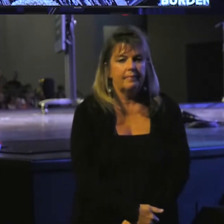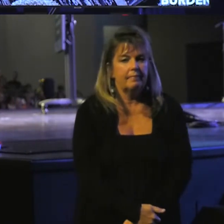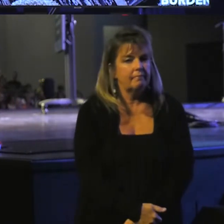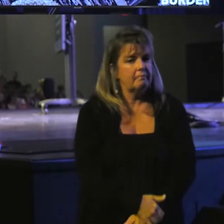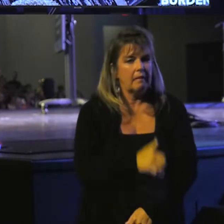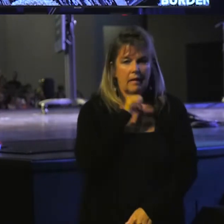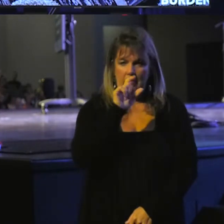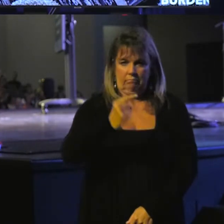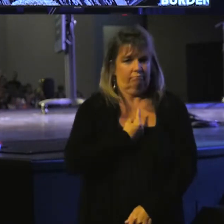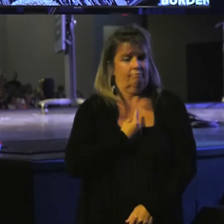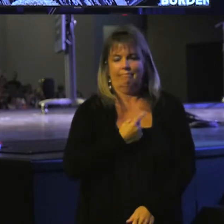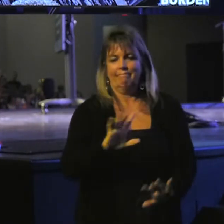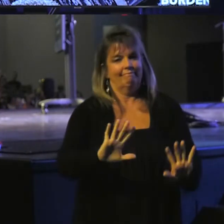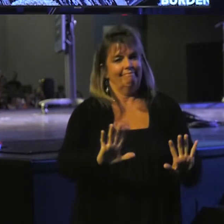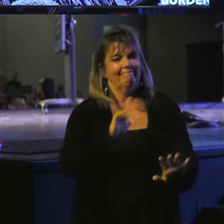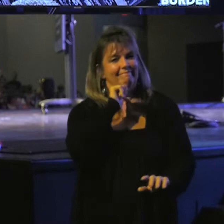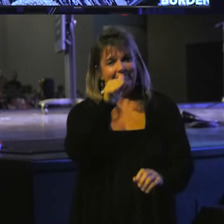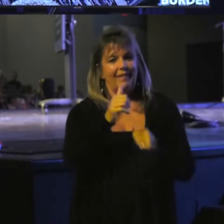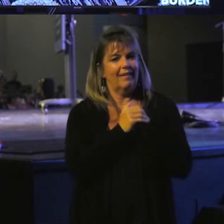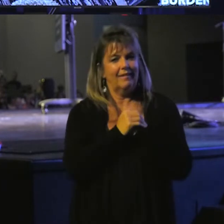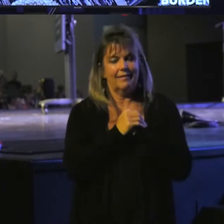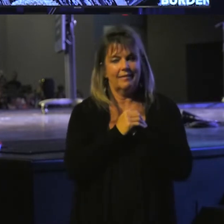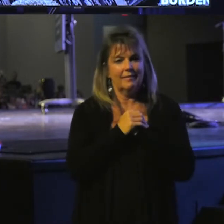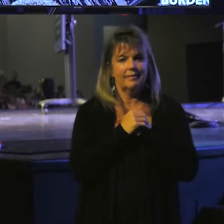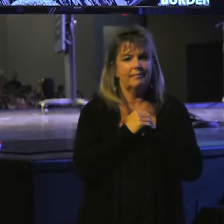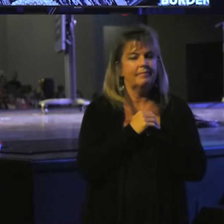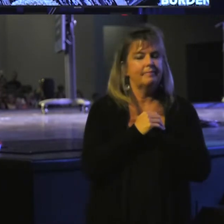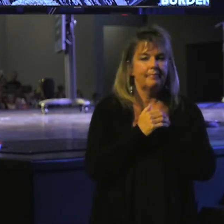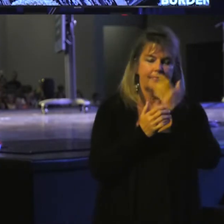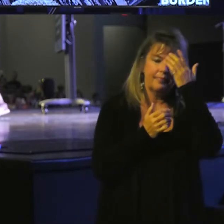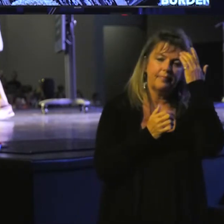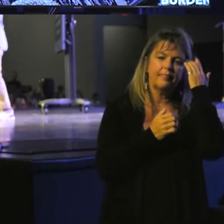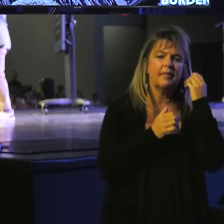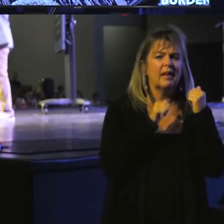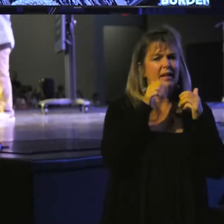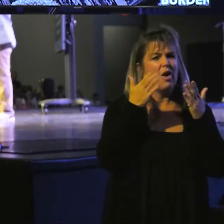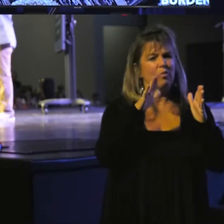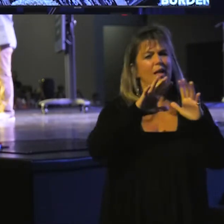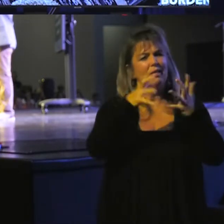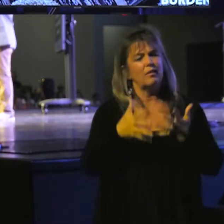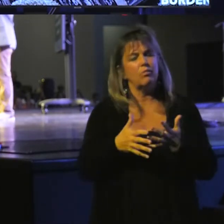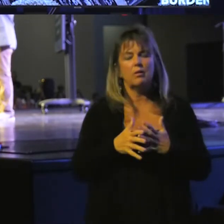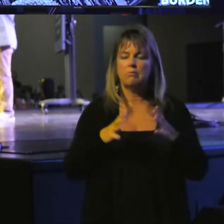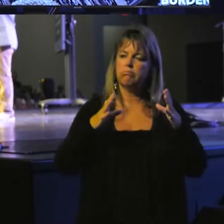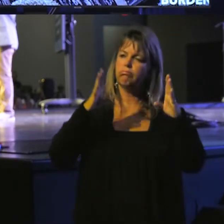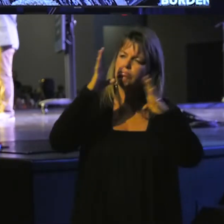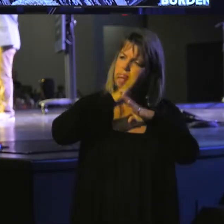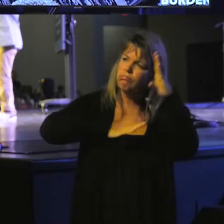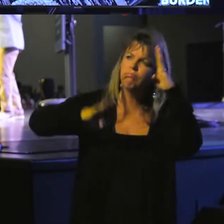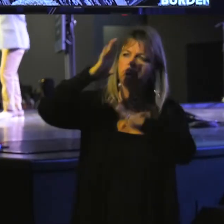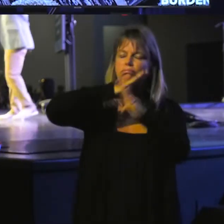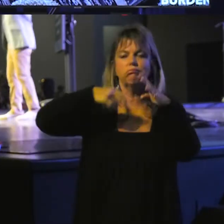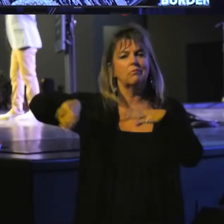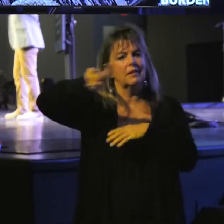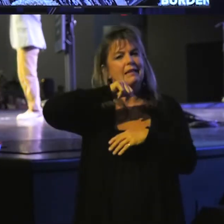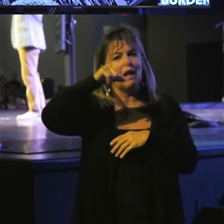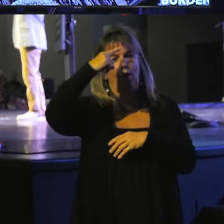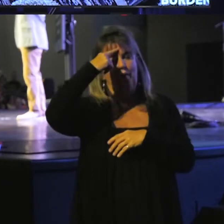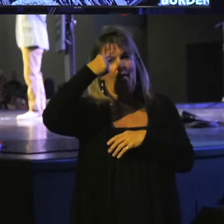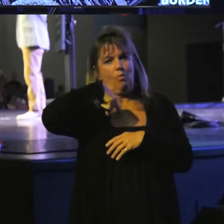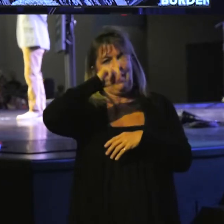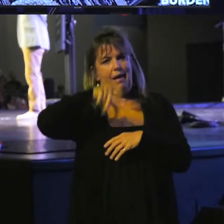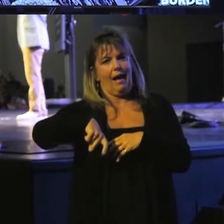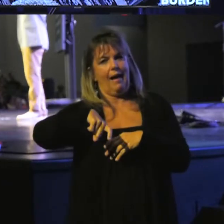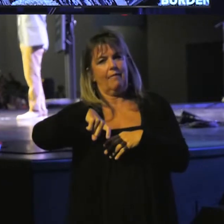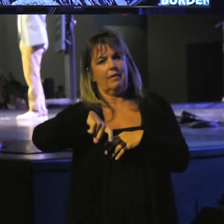offended. Don't be on edge. Don't let this world worry you. Don't think that we